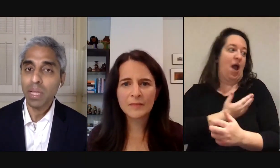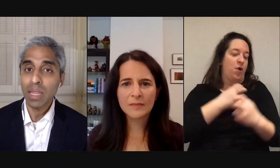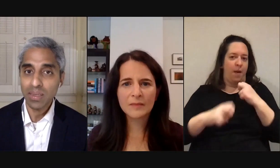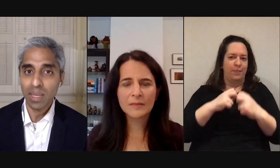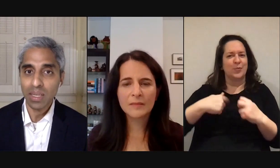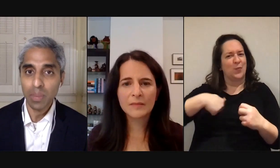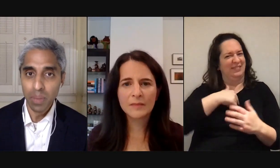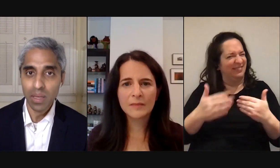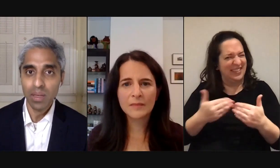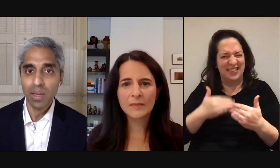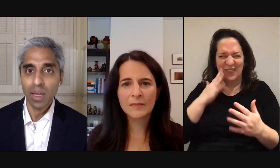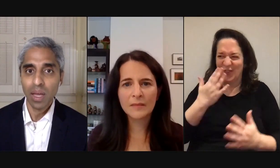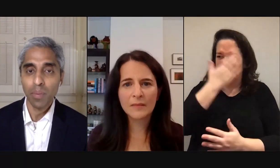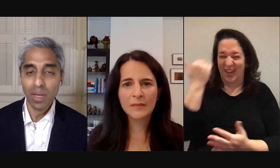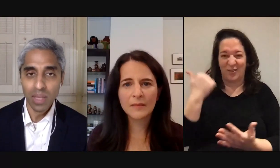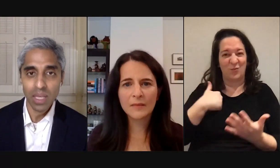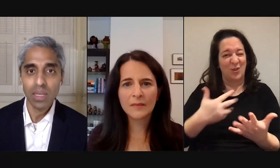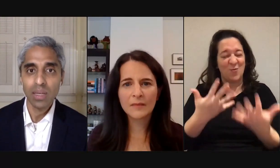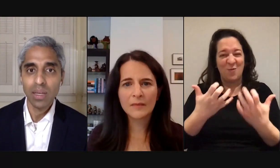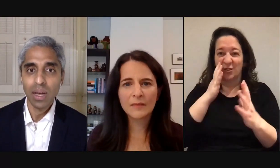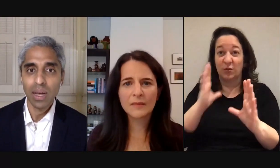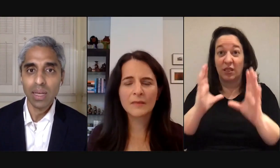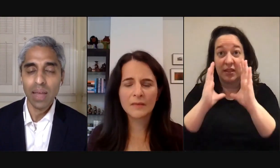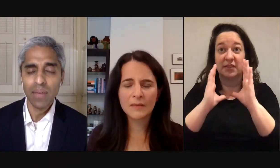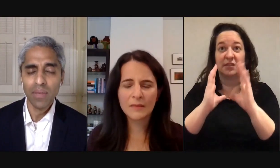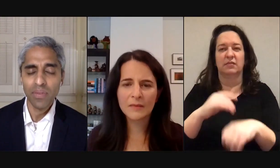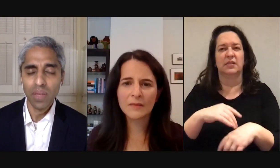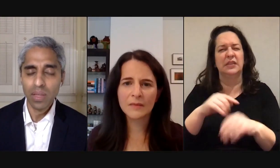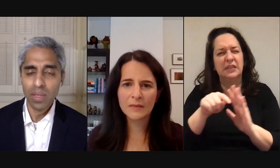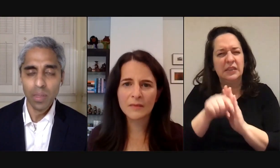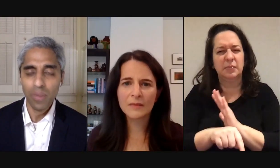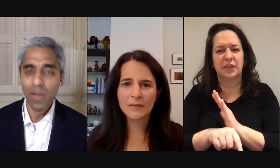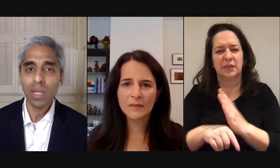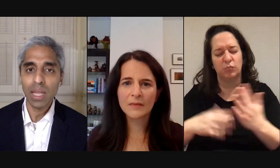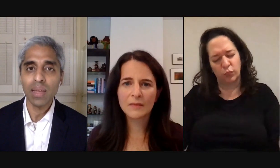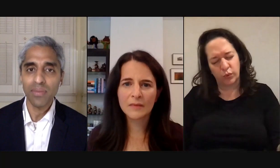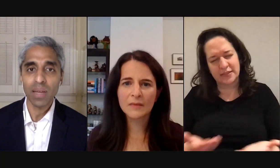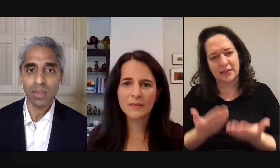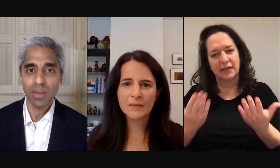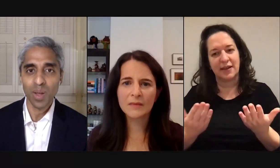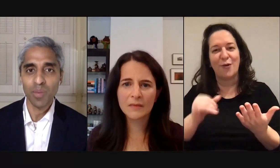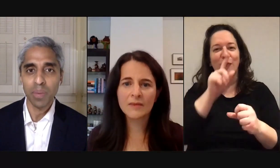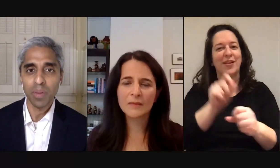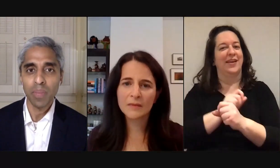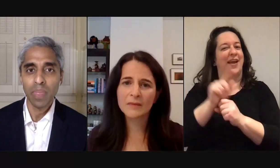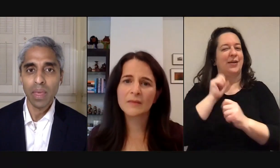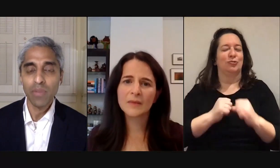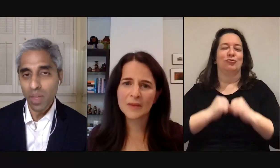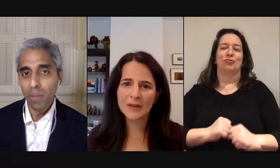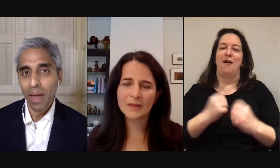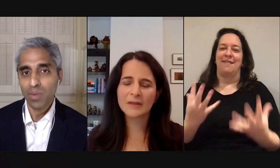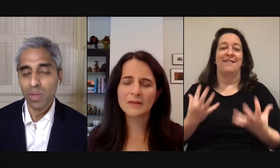that simply listening deeply and presently can have a profound healing effect on other people